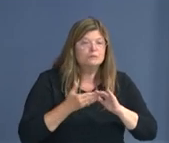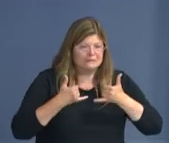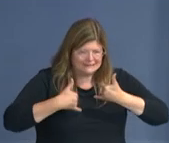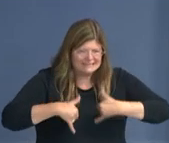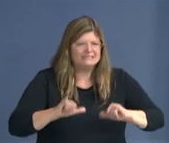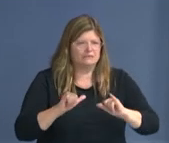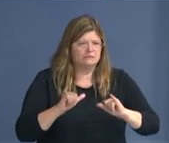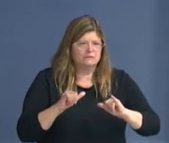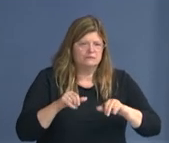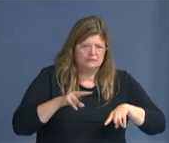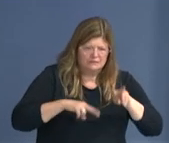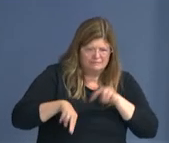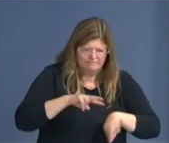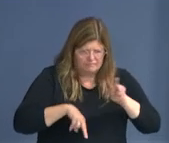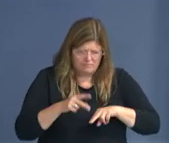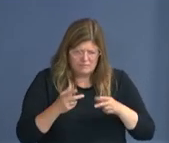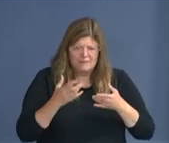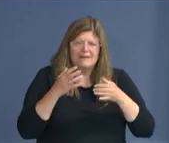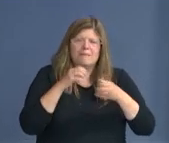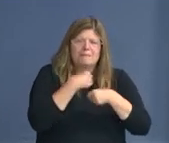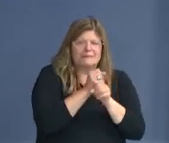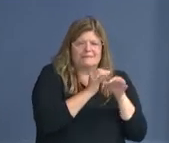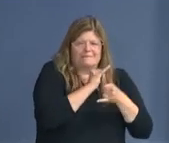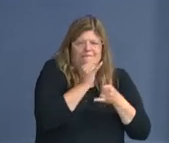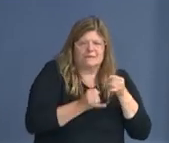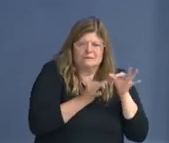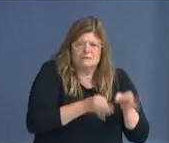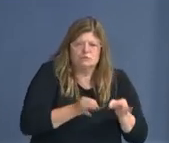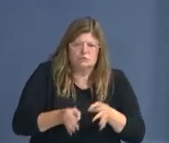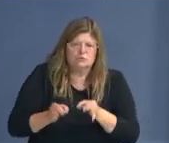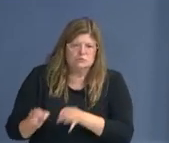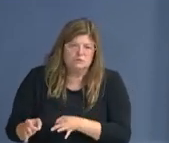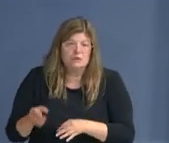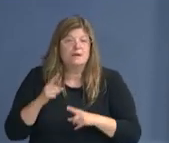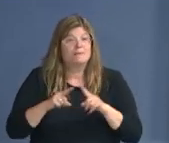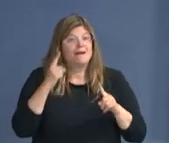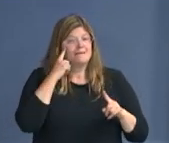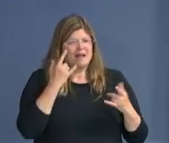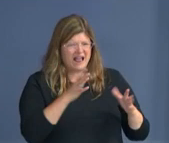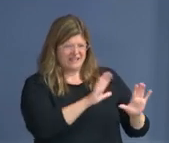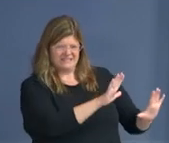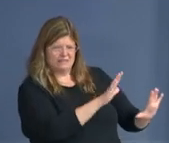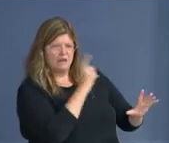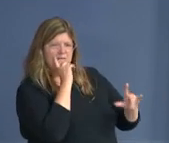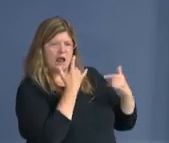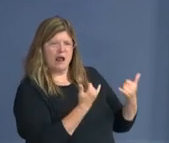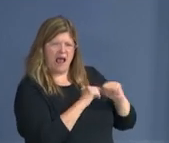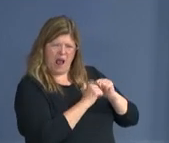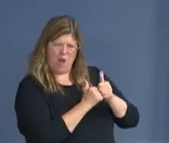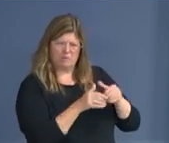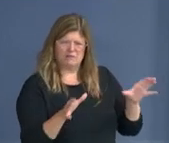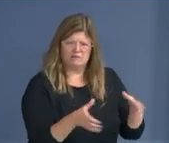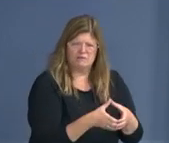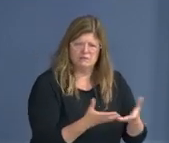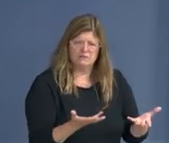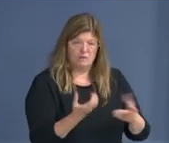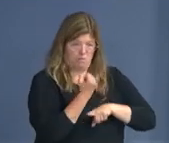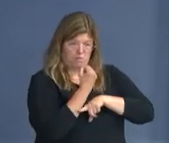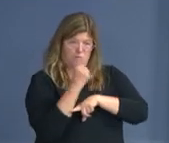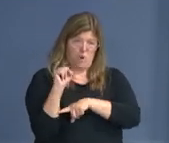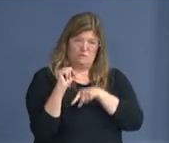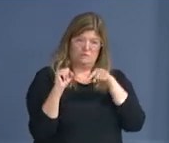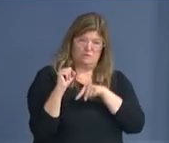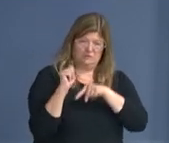plaza. But it's, for, for now, how is it characterized? Is it a protest zone? No, I've never